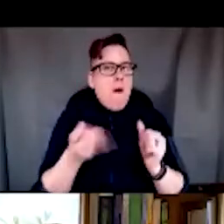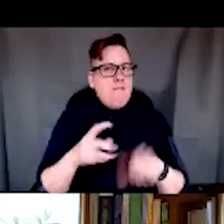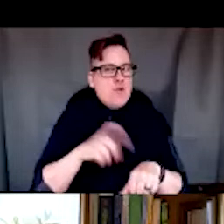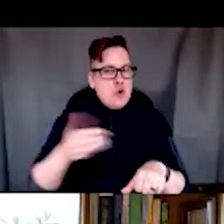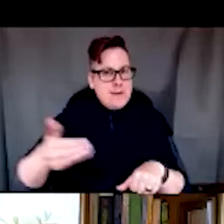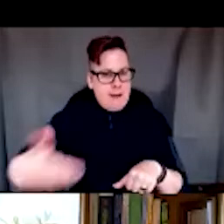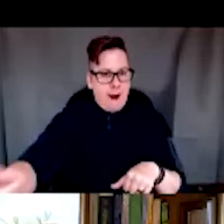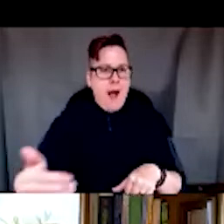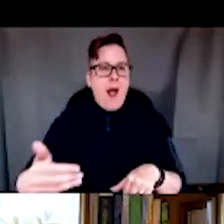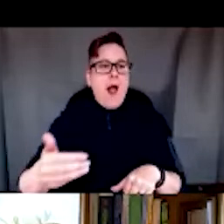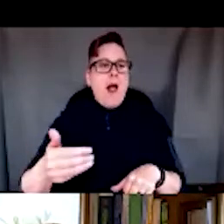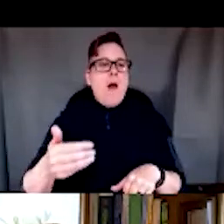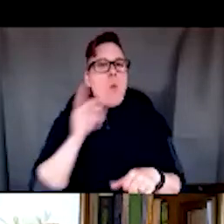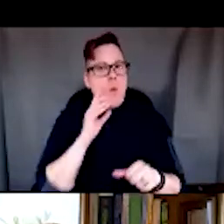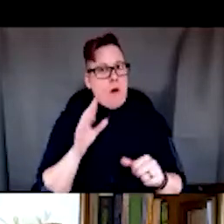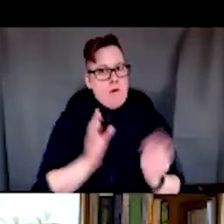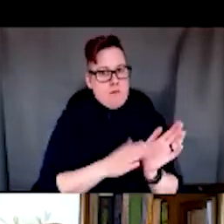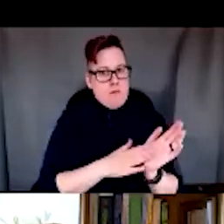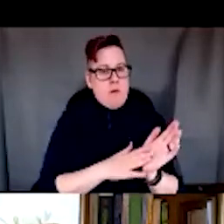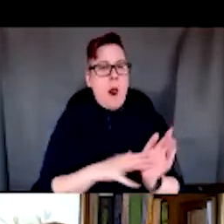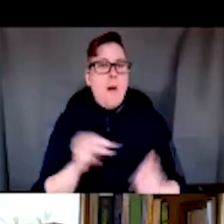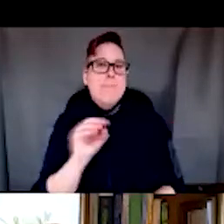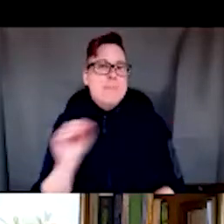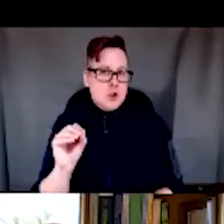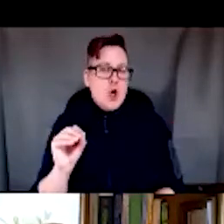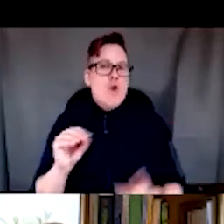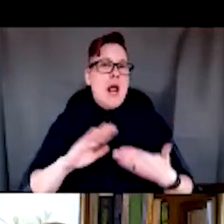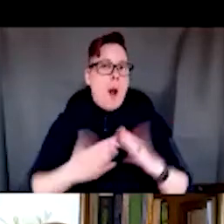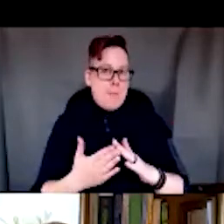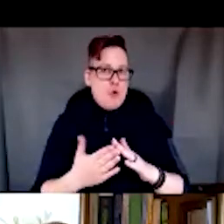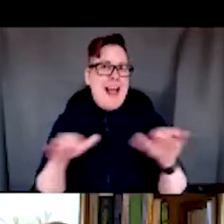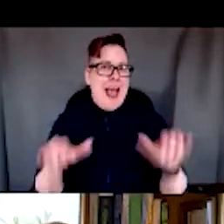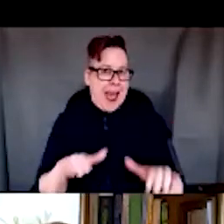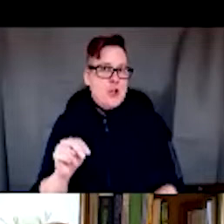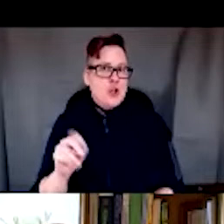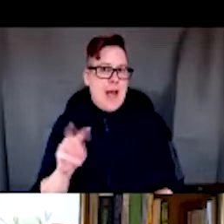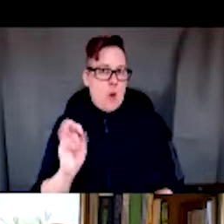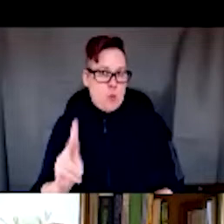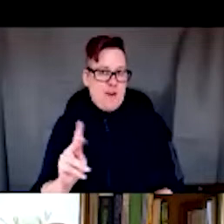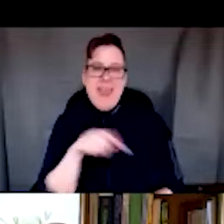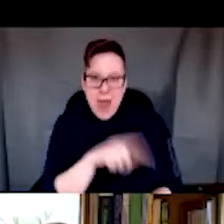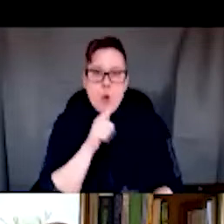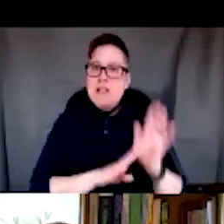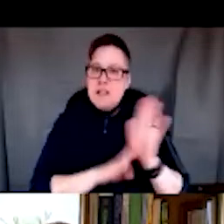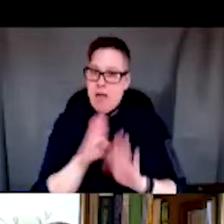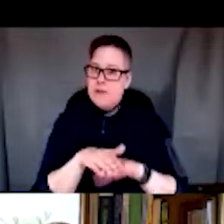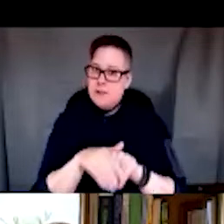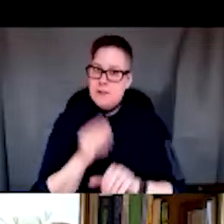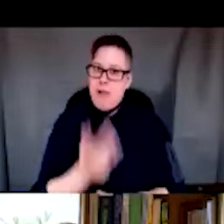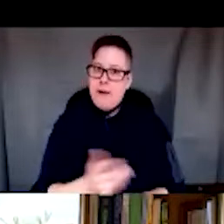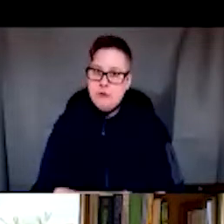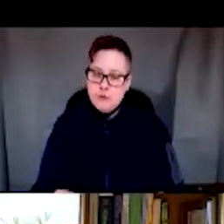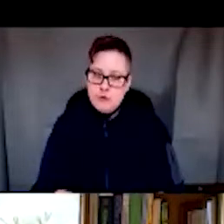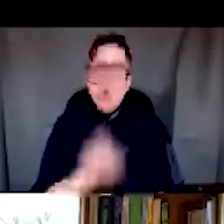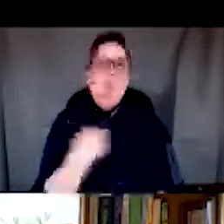talk, with credit to the Missouri Community Action Network. They were the ones who developed this simulation, and